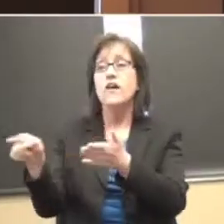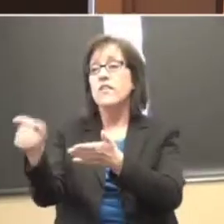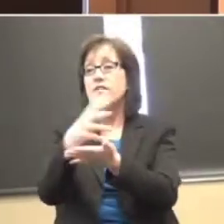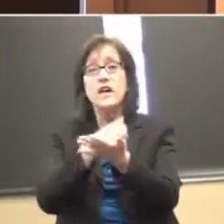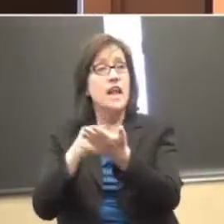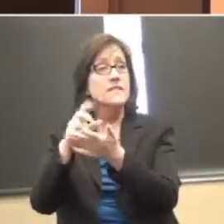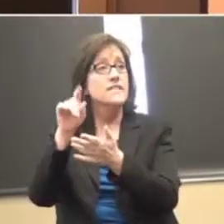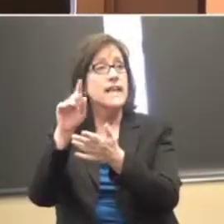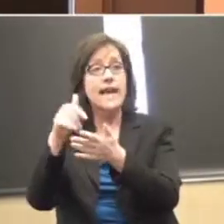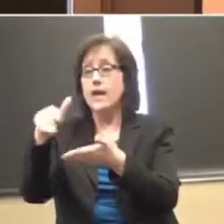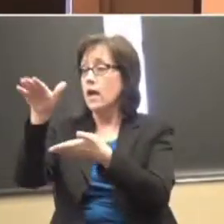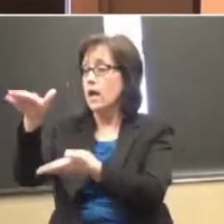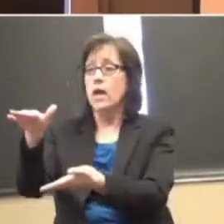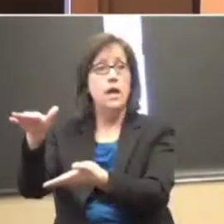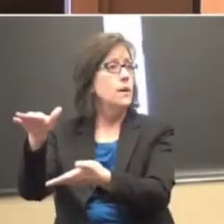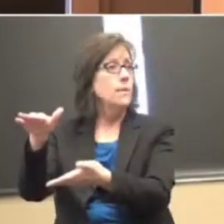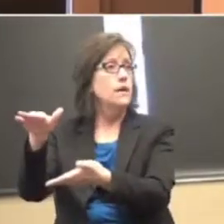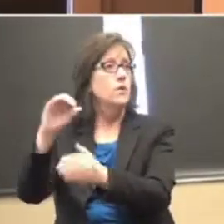it.